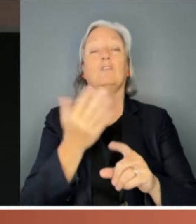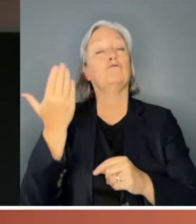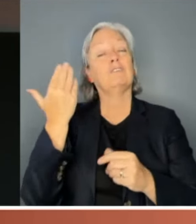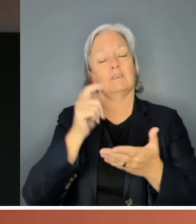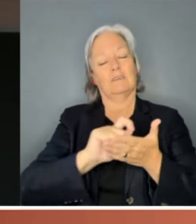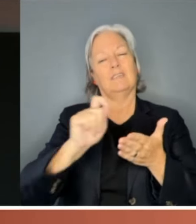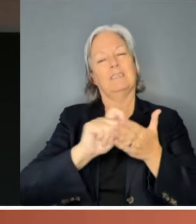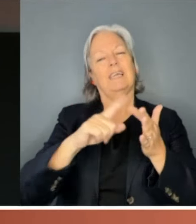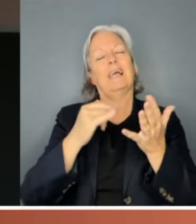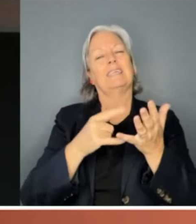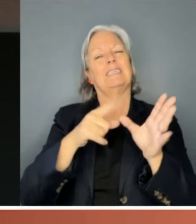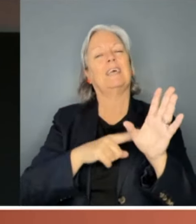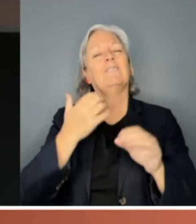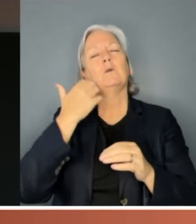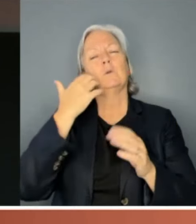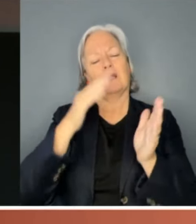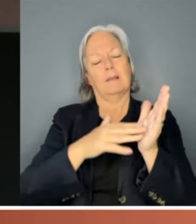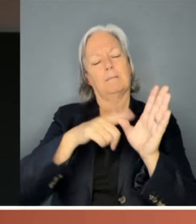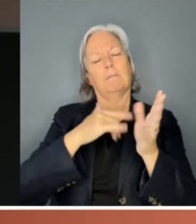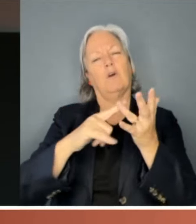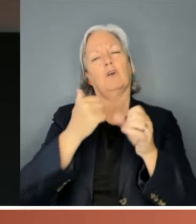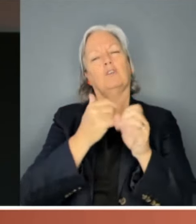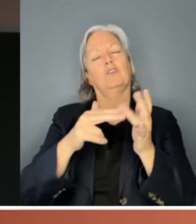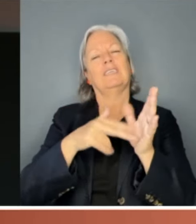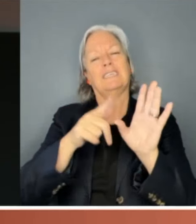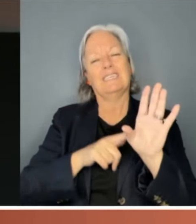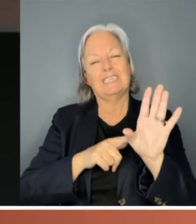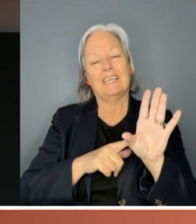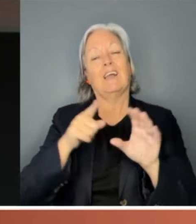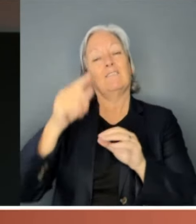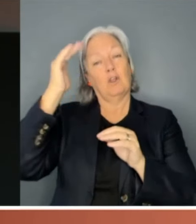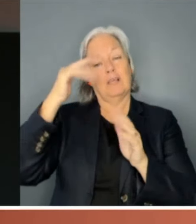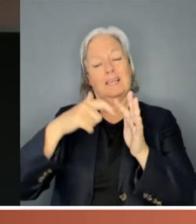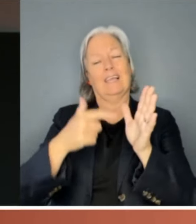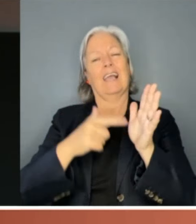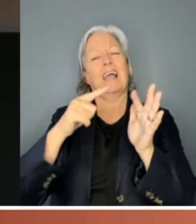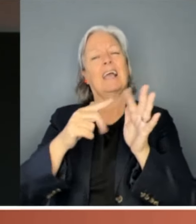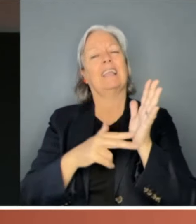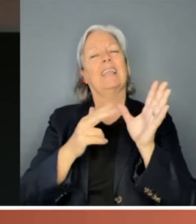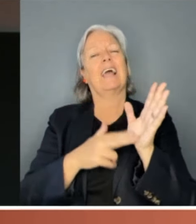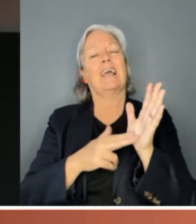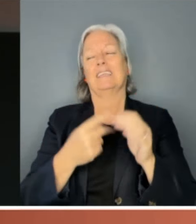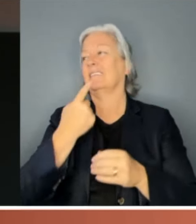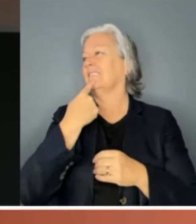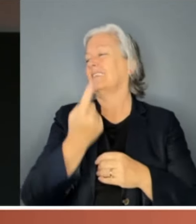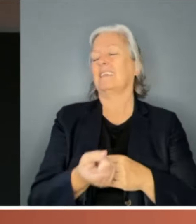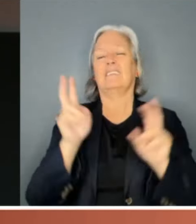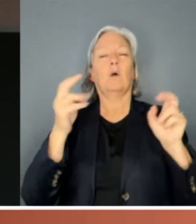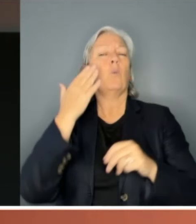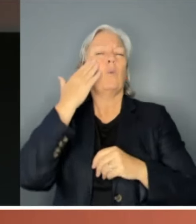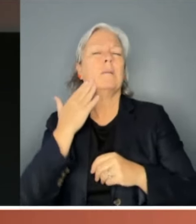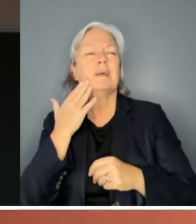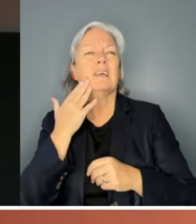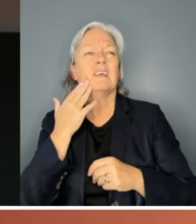Misogyny in the Monthly, philosopher Kate Mann describes misogyny as something women face